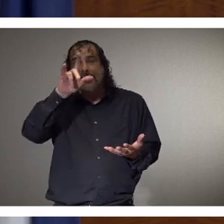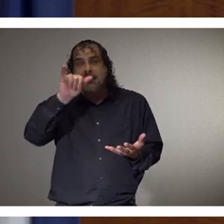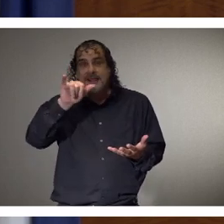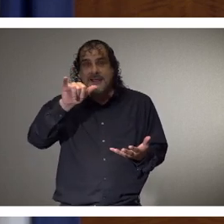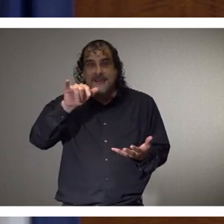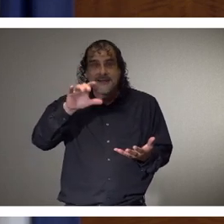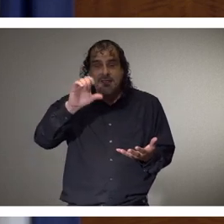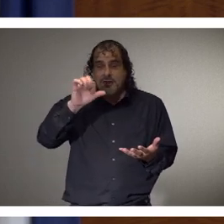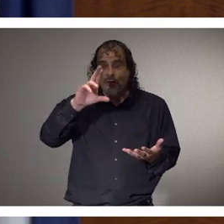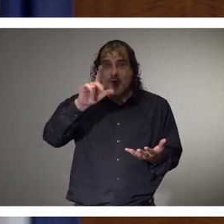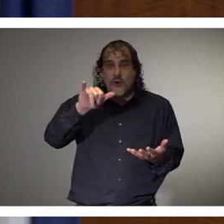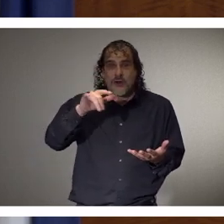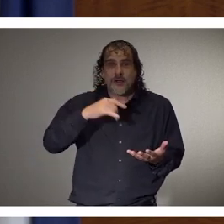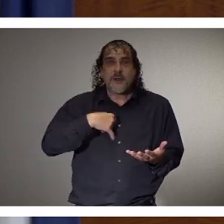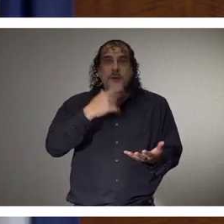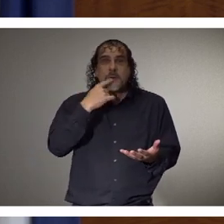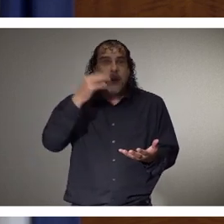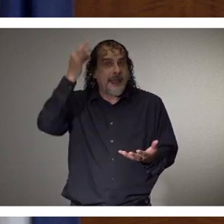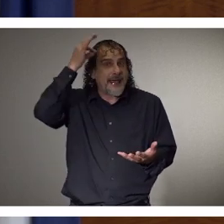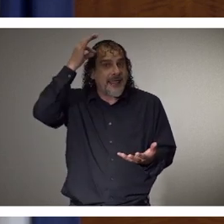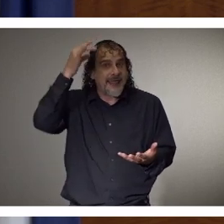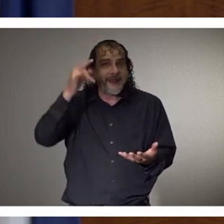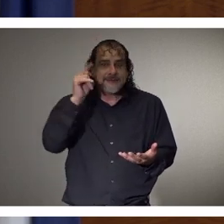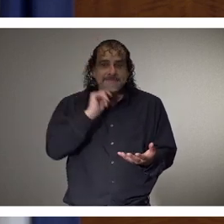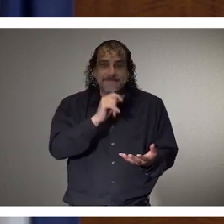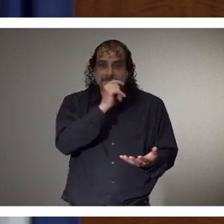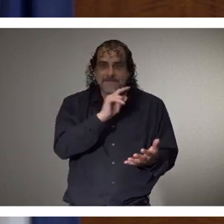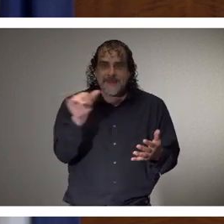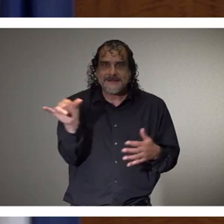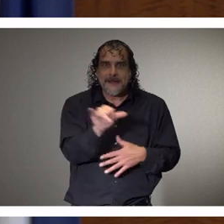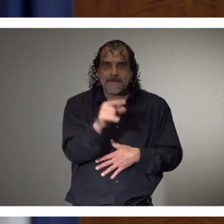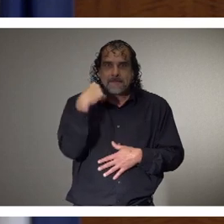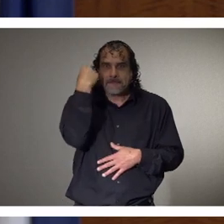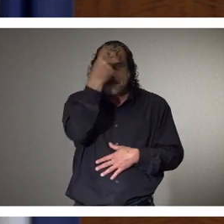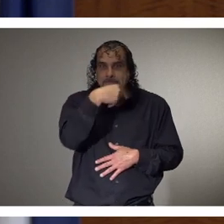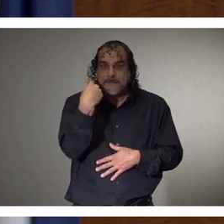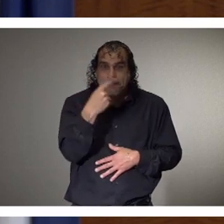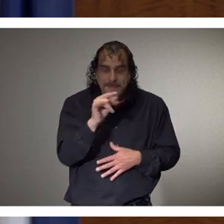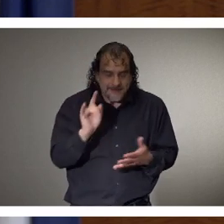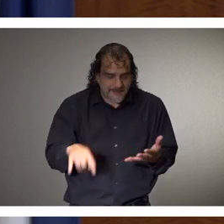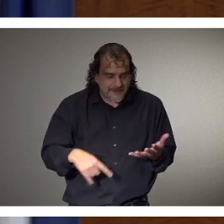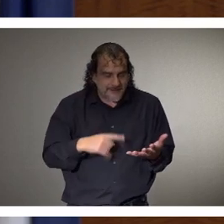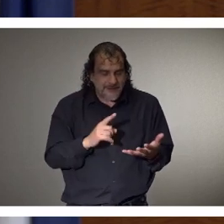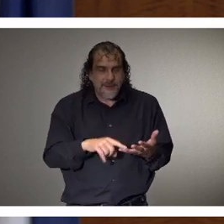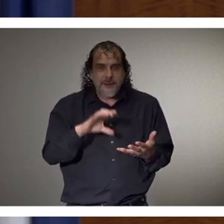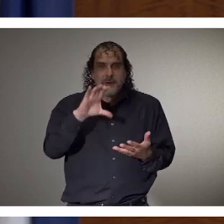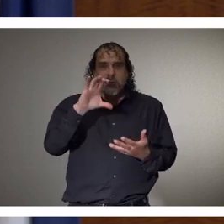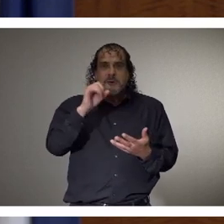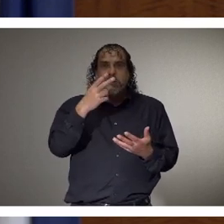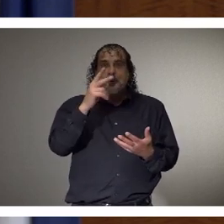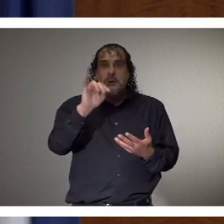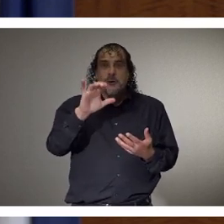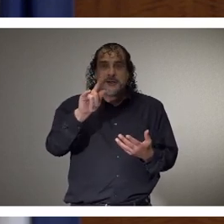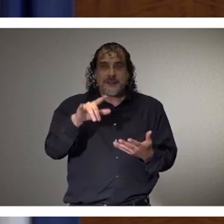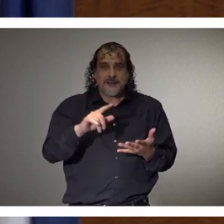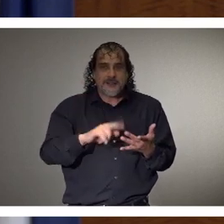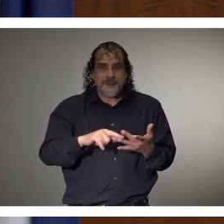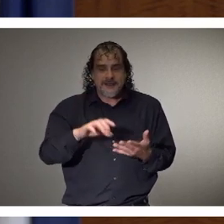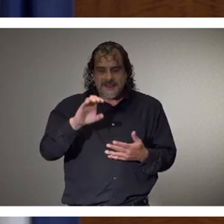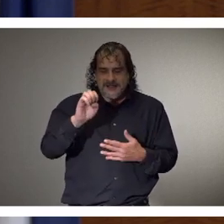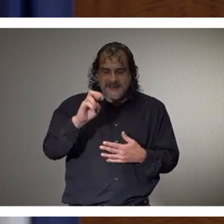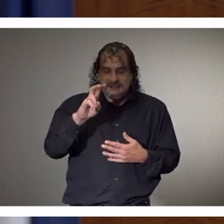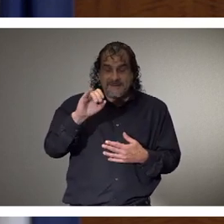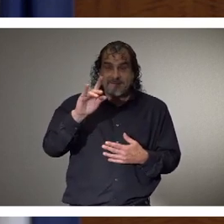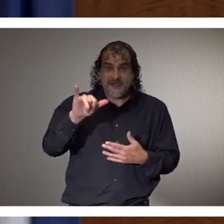are redheaded identical twins. Happy birthday. Courtney Foxworth in Columbus. Evie Boyd loves her